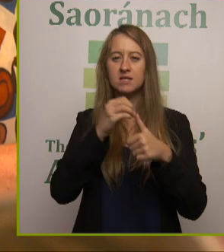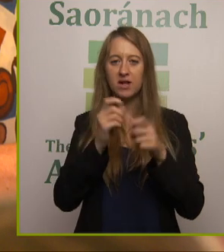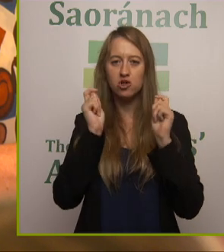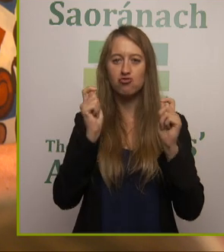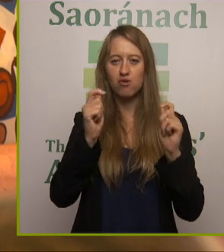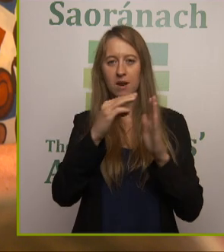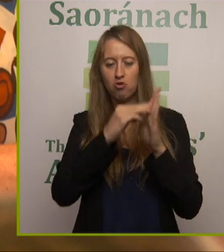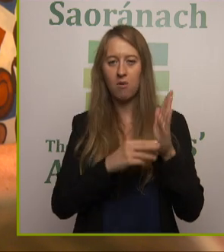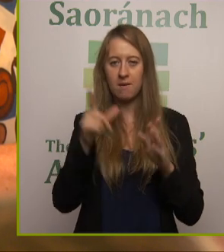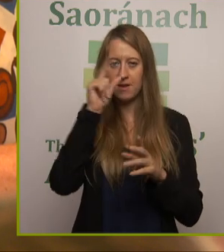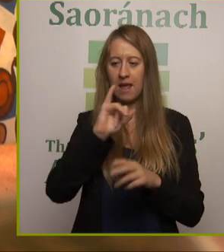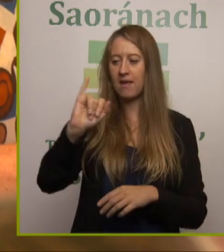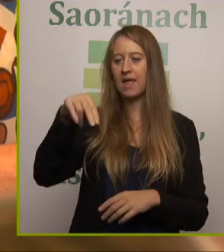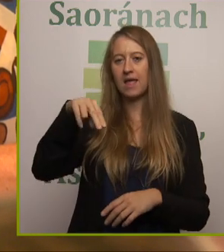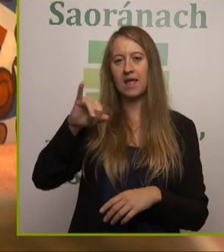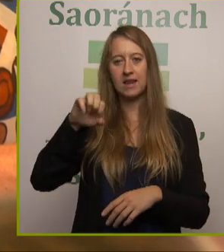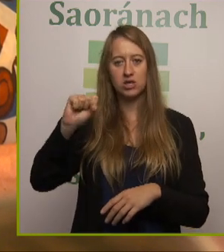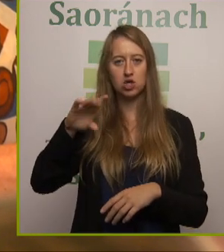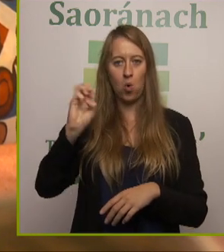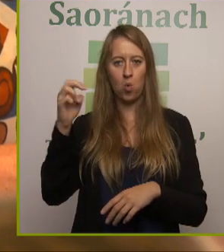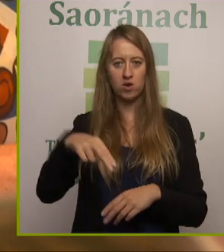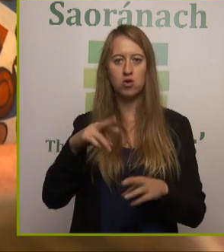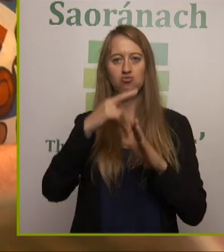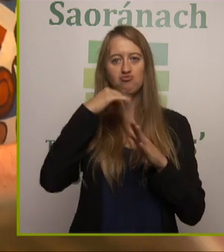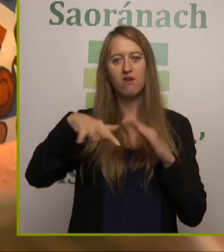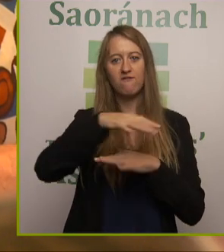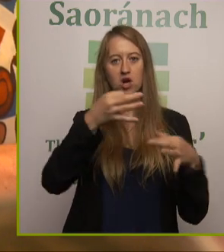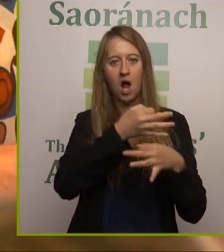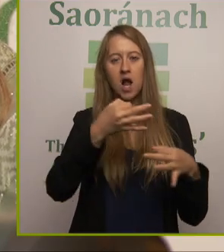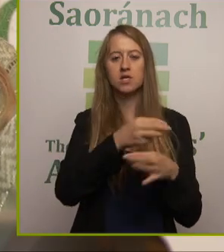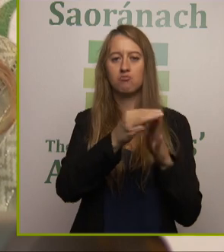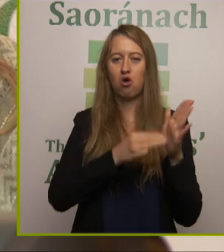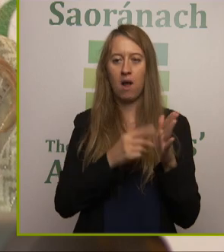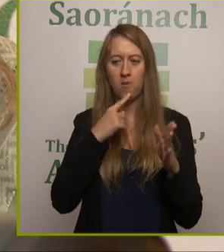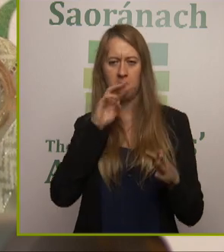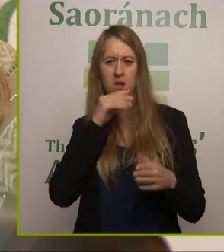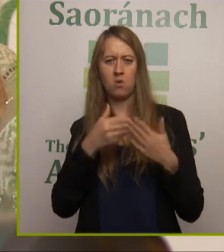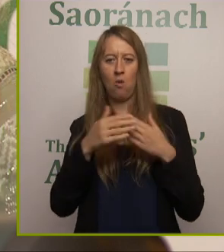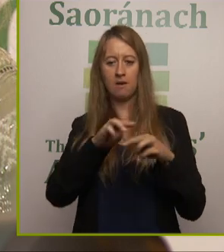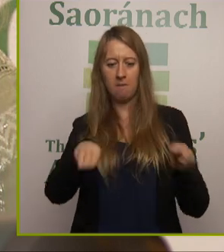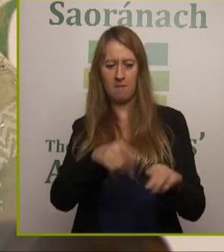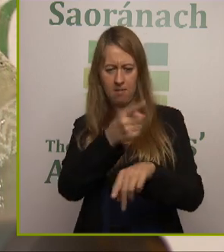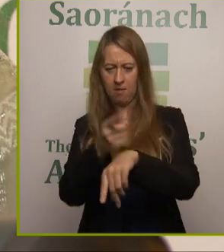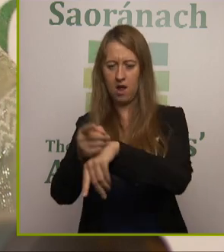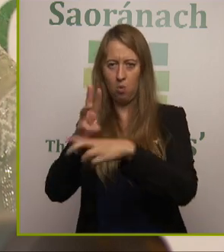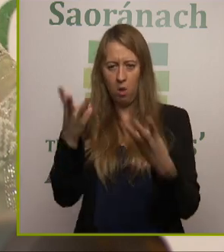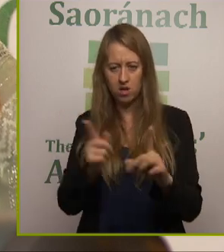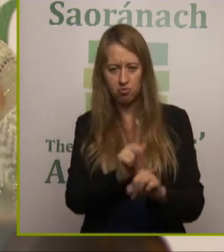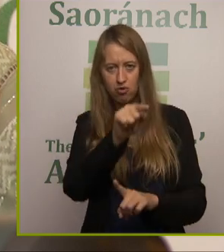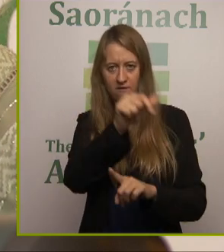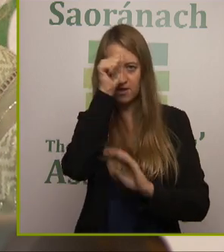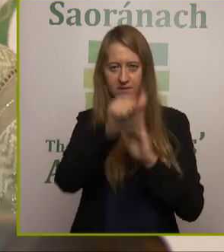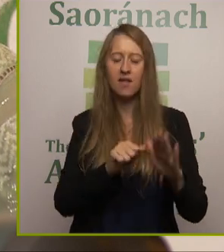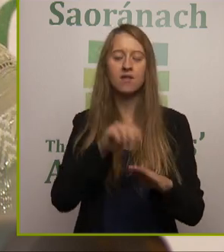Guardians programme where we aimed to increase the skills of people on the ground. So this was to learn things like about invasive